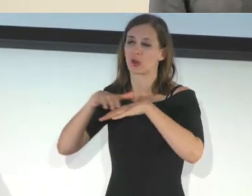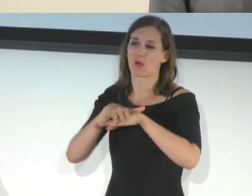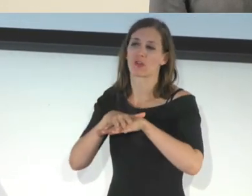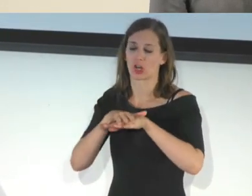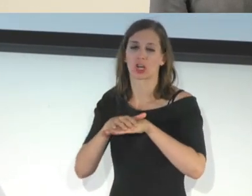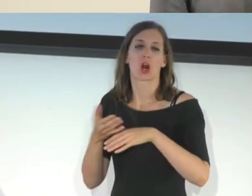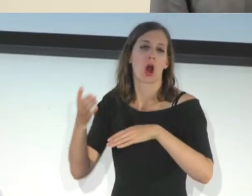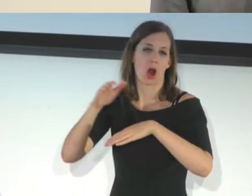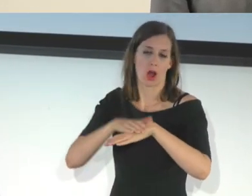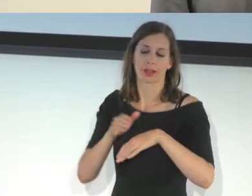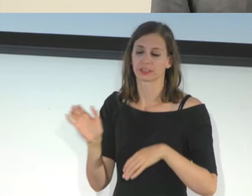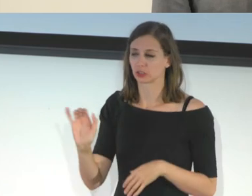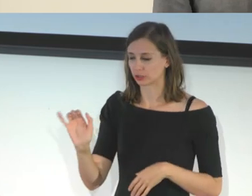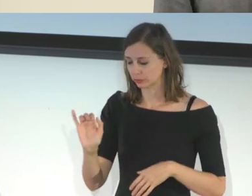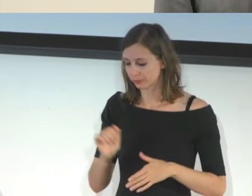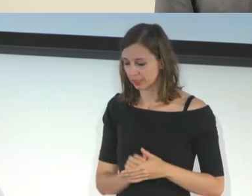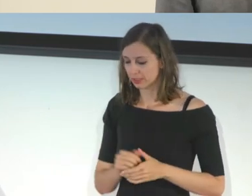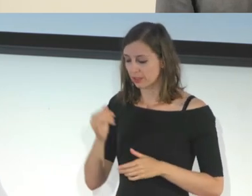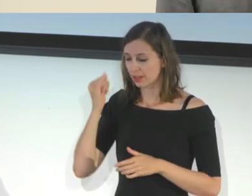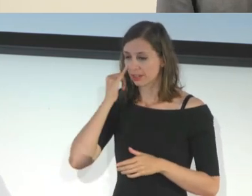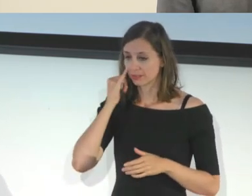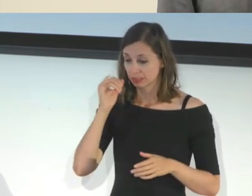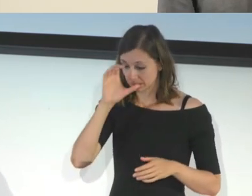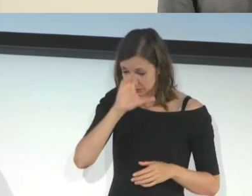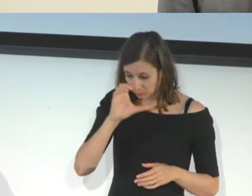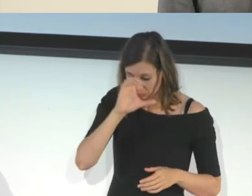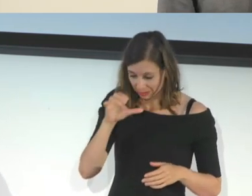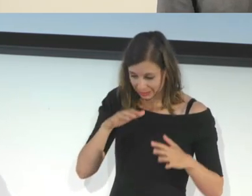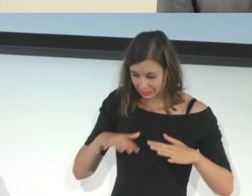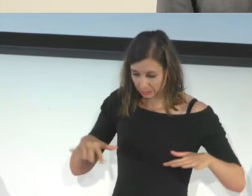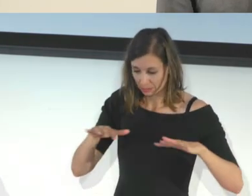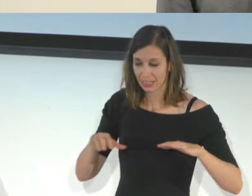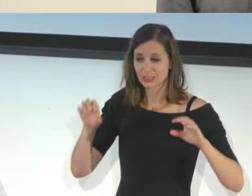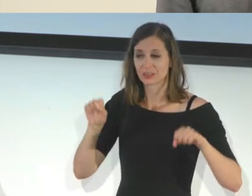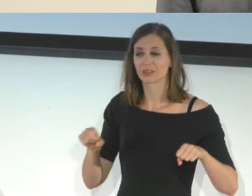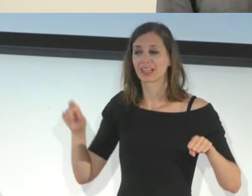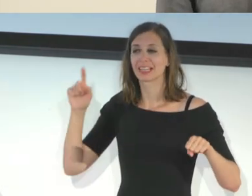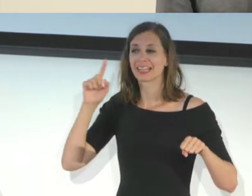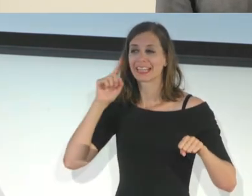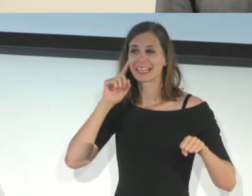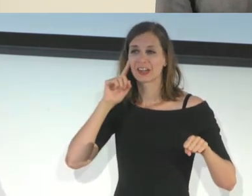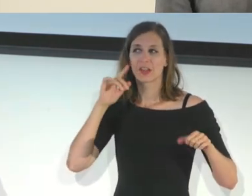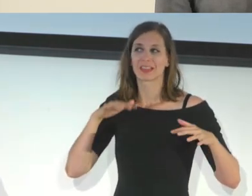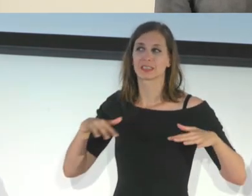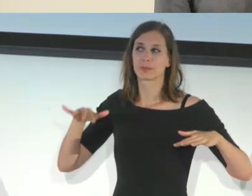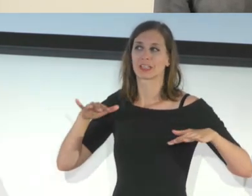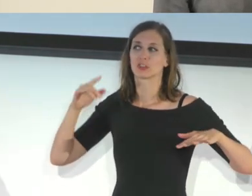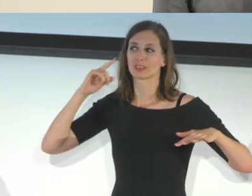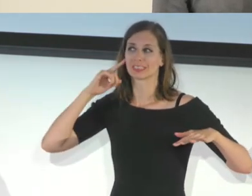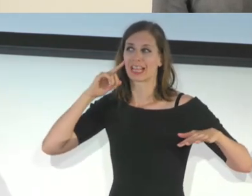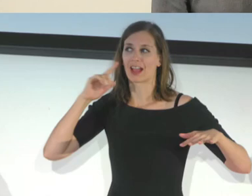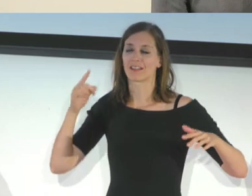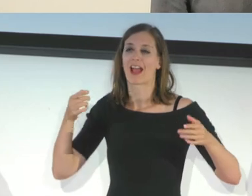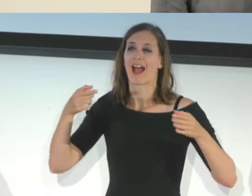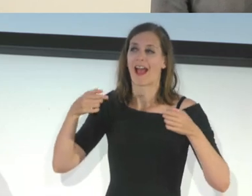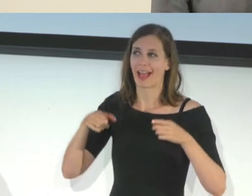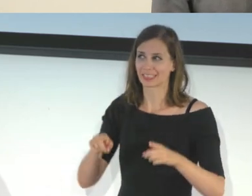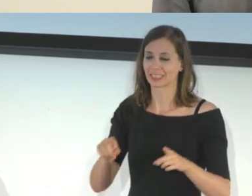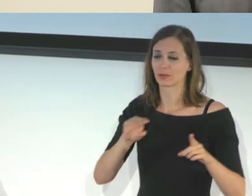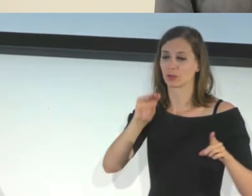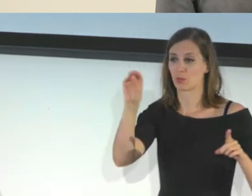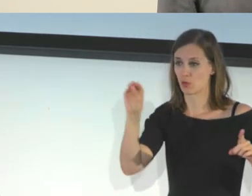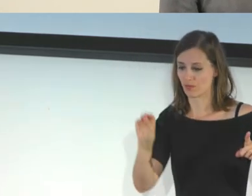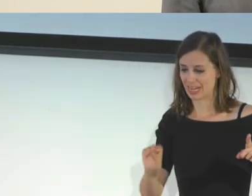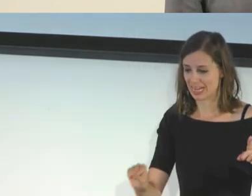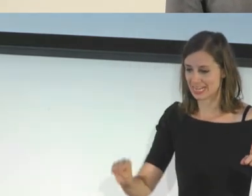when he was exploring around you could hear the spatial sound as he was kind of moving around the image. And then every time he engaged with one of